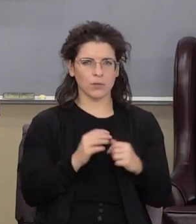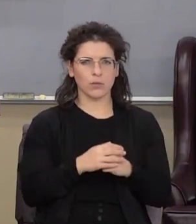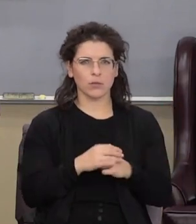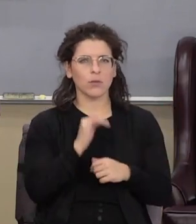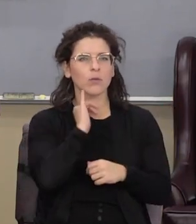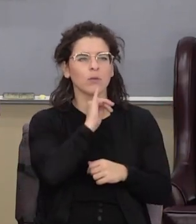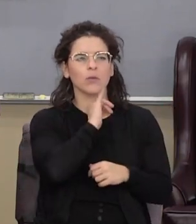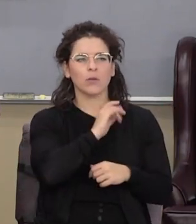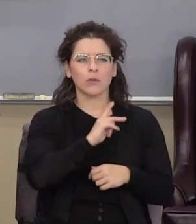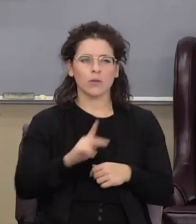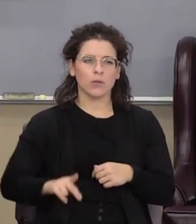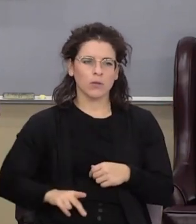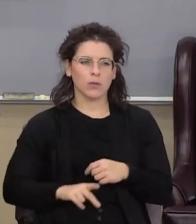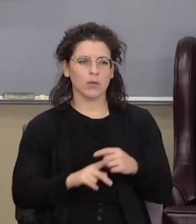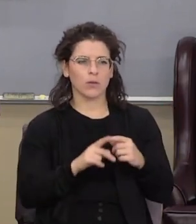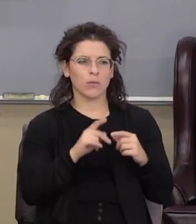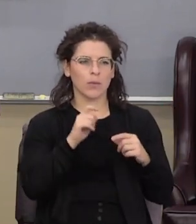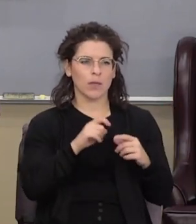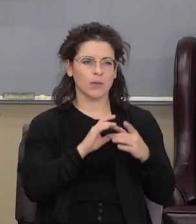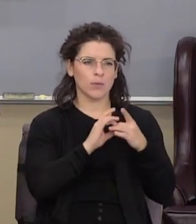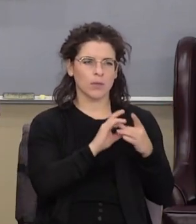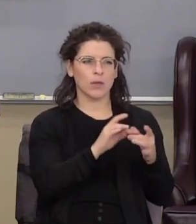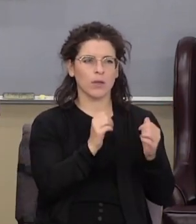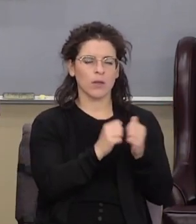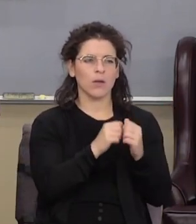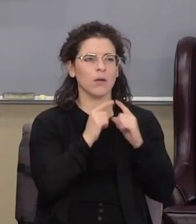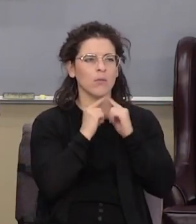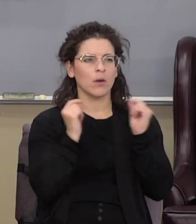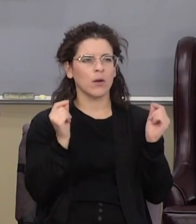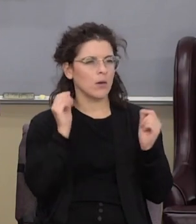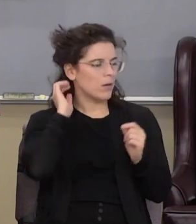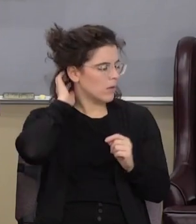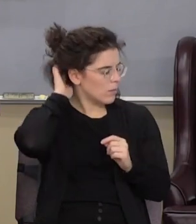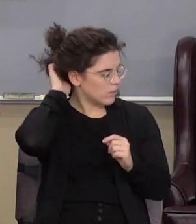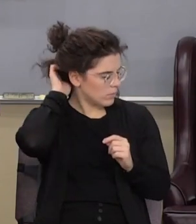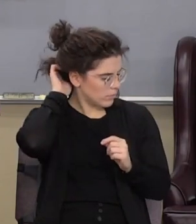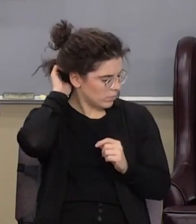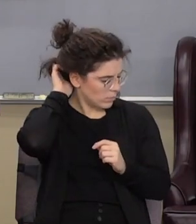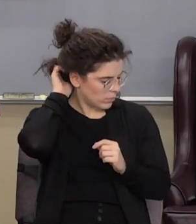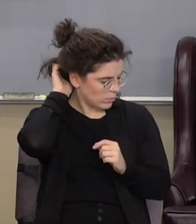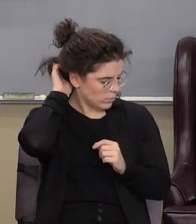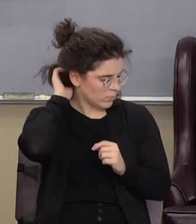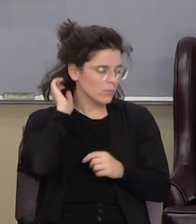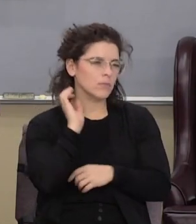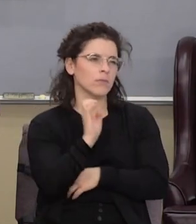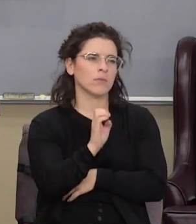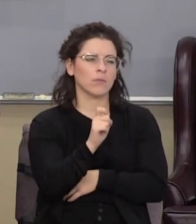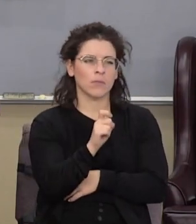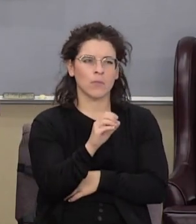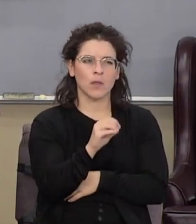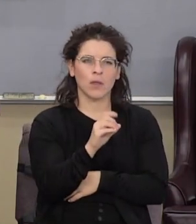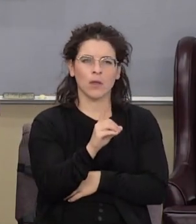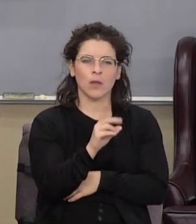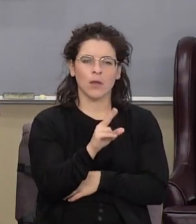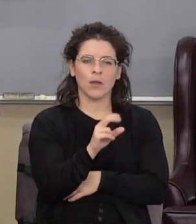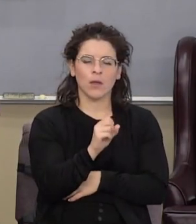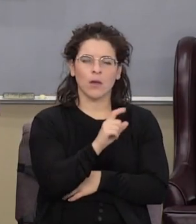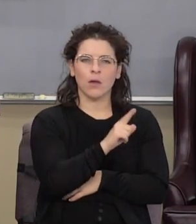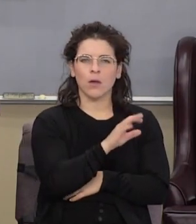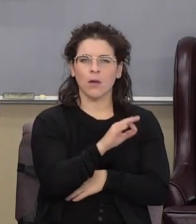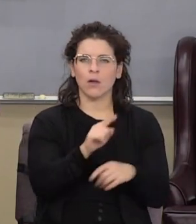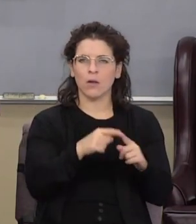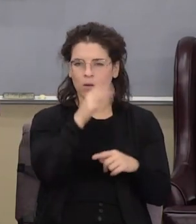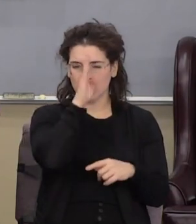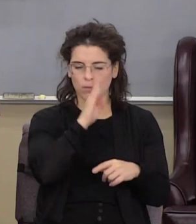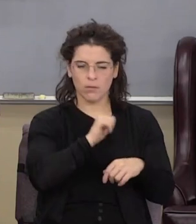Israel's kingdom had to do with being priests and Exodus 29 when God established the